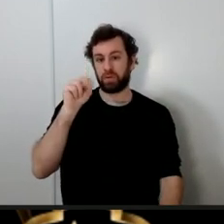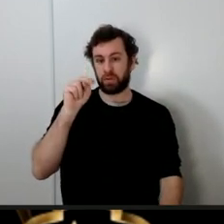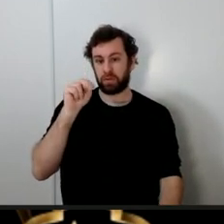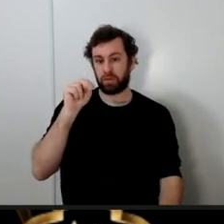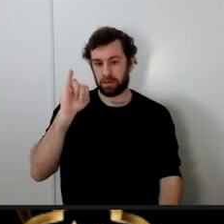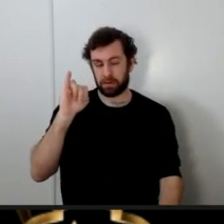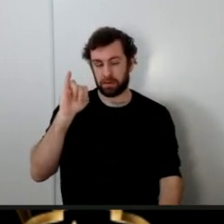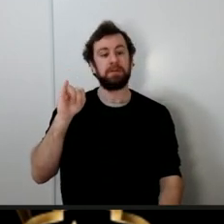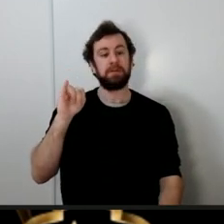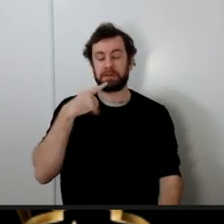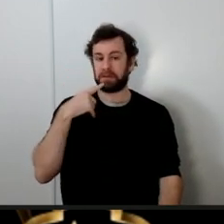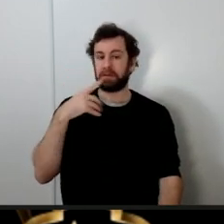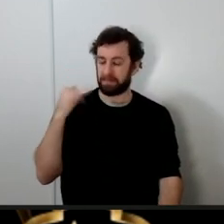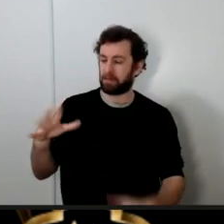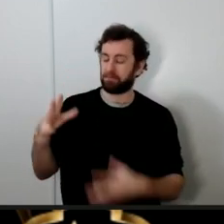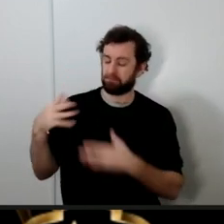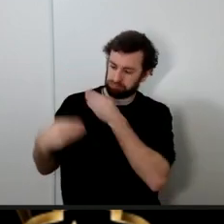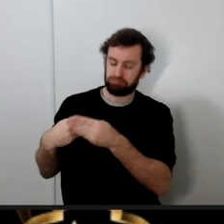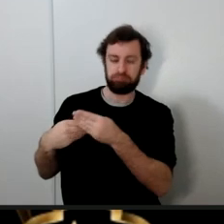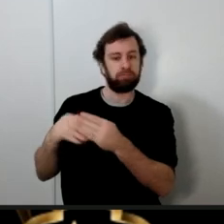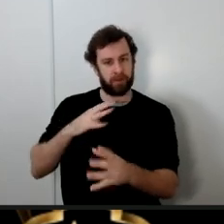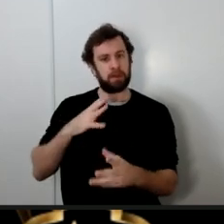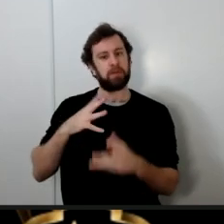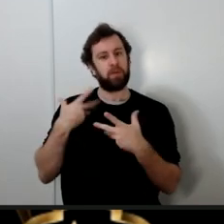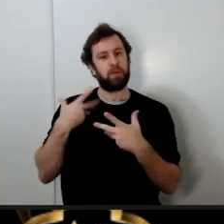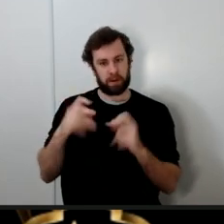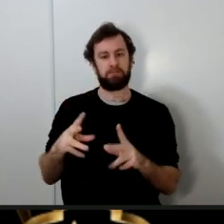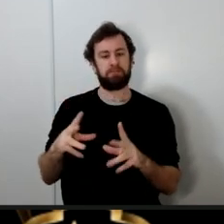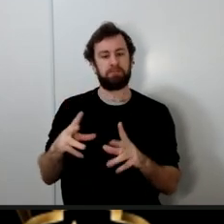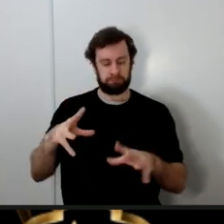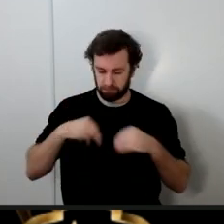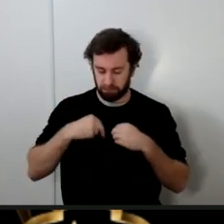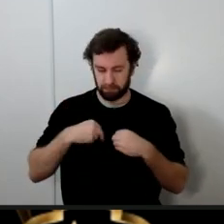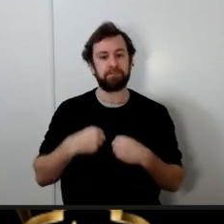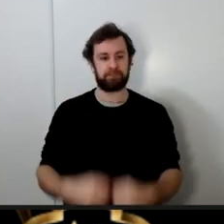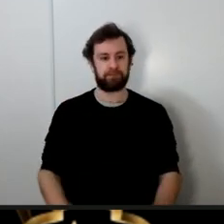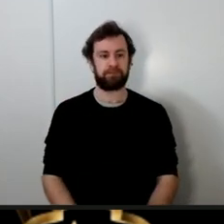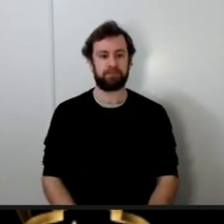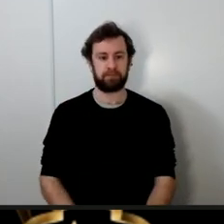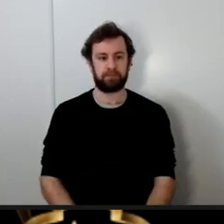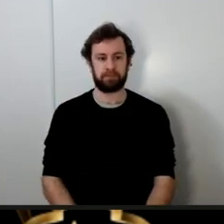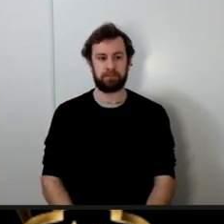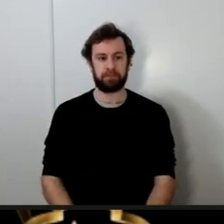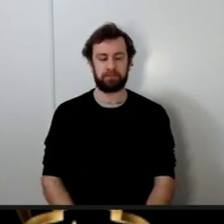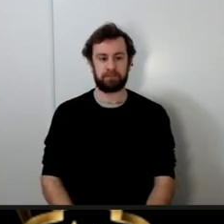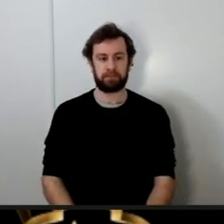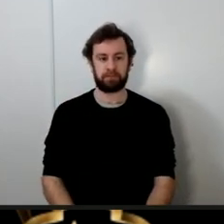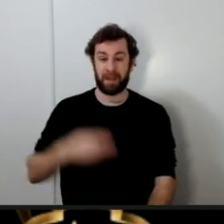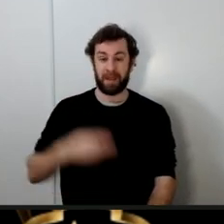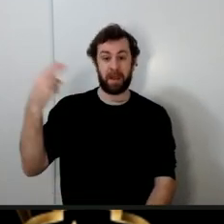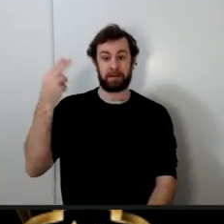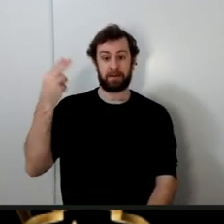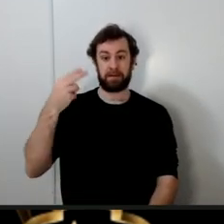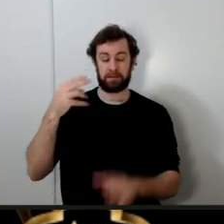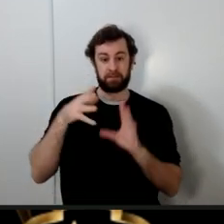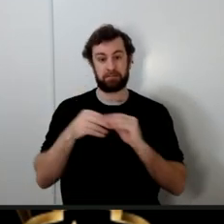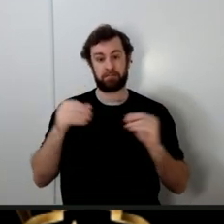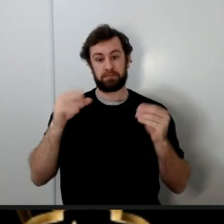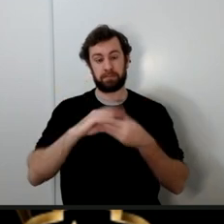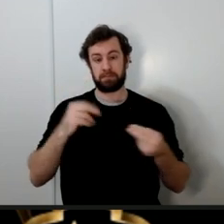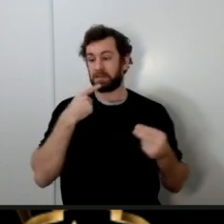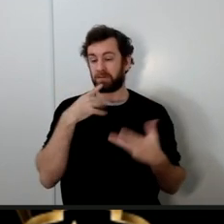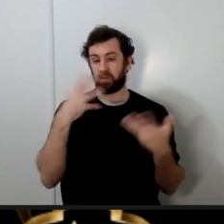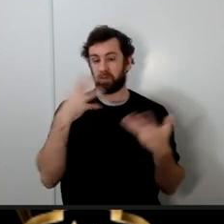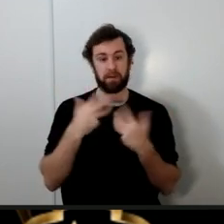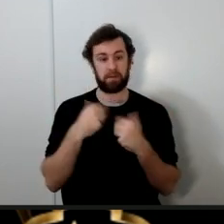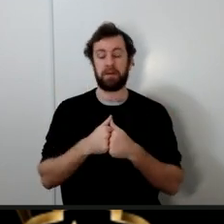transmission as a sahih hadith what did Umar do my dear brothers and sisters the hadith narrates that he came at the door of the